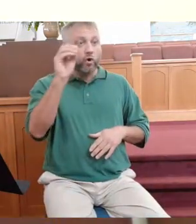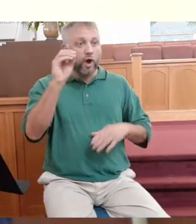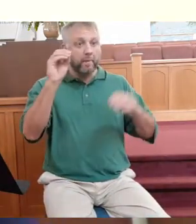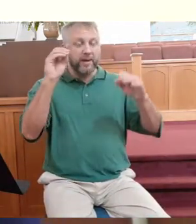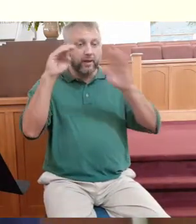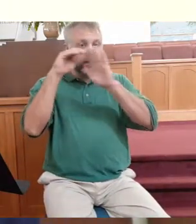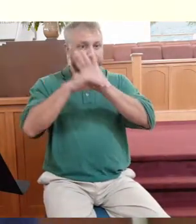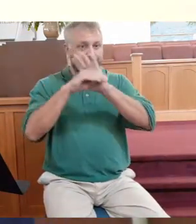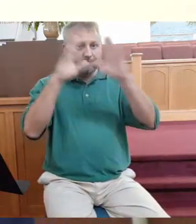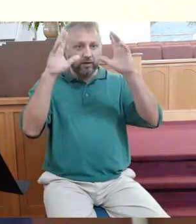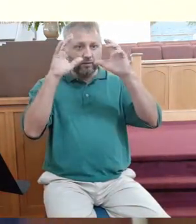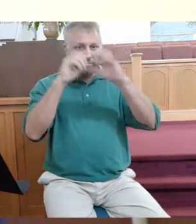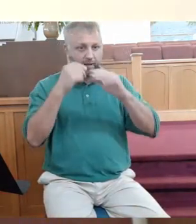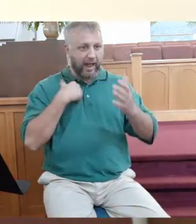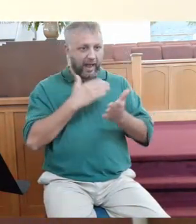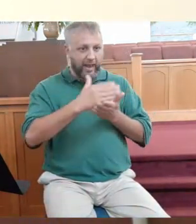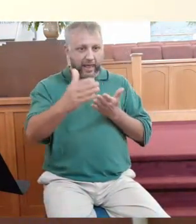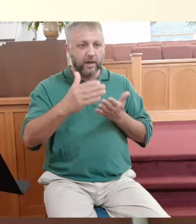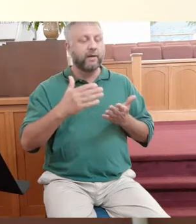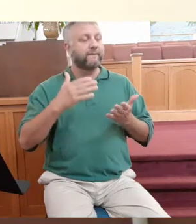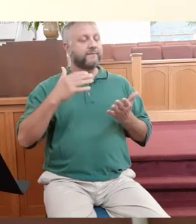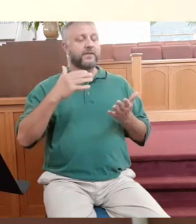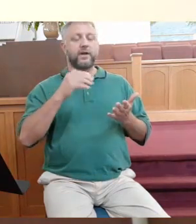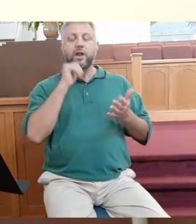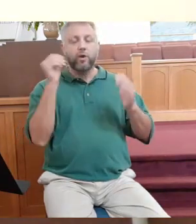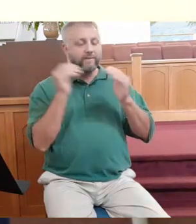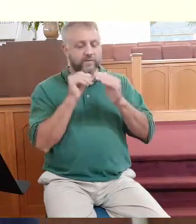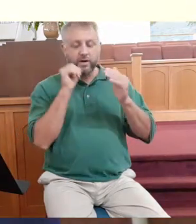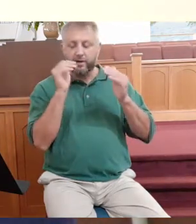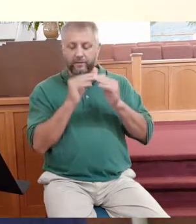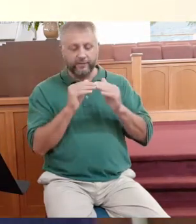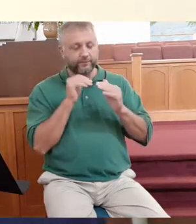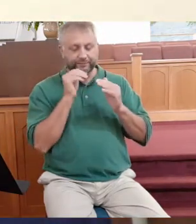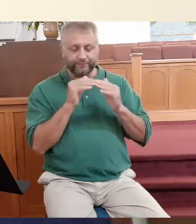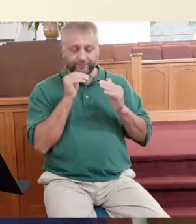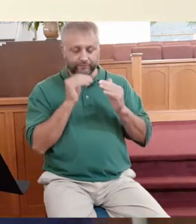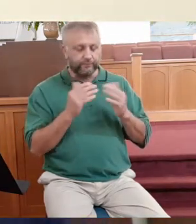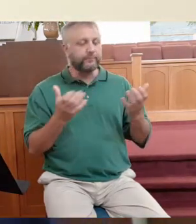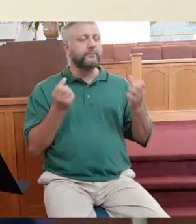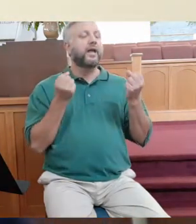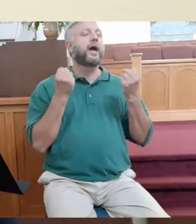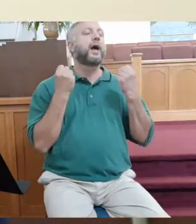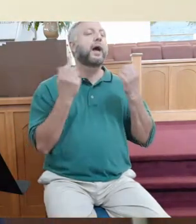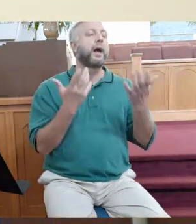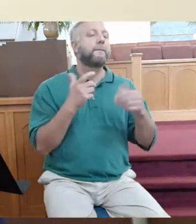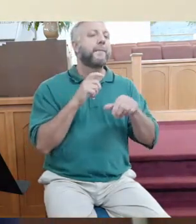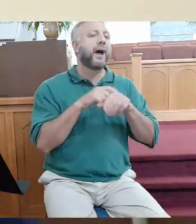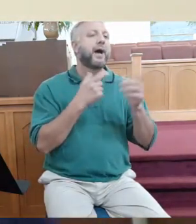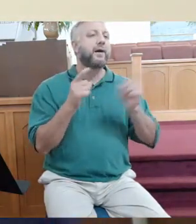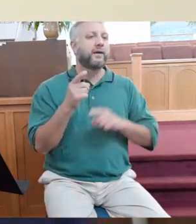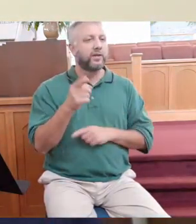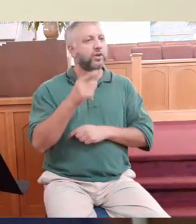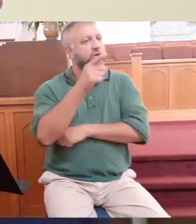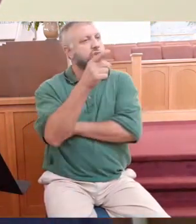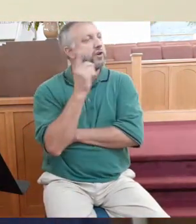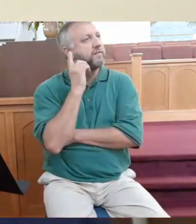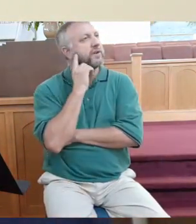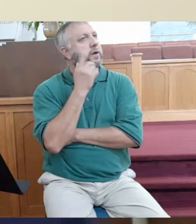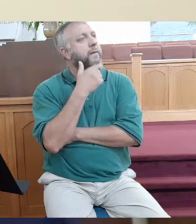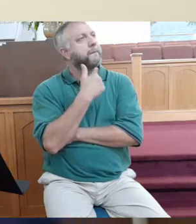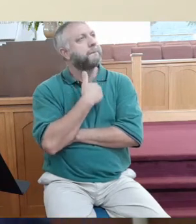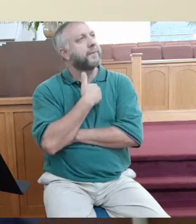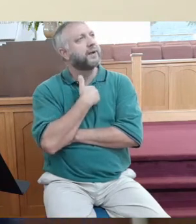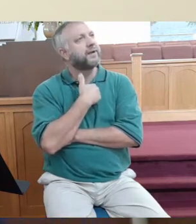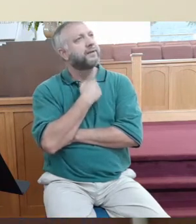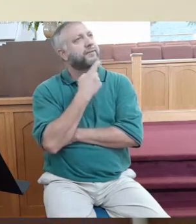downsizes me. It's not fair. How many times, church, how many times have you ever heard